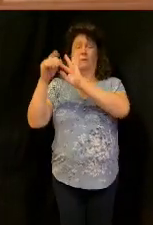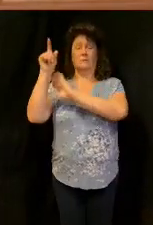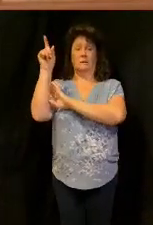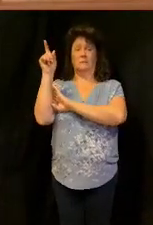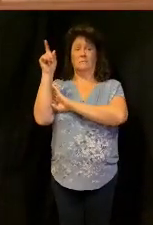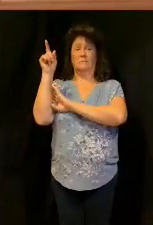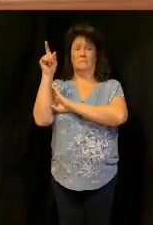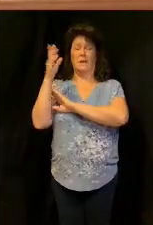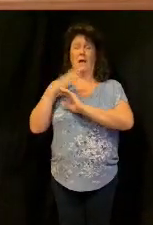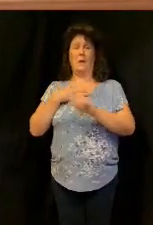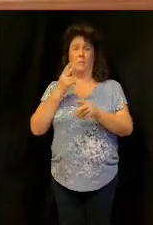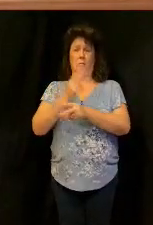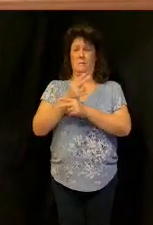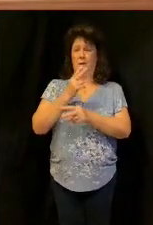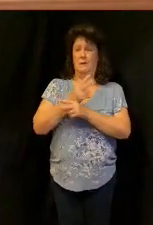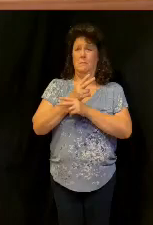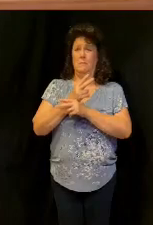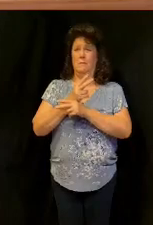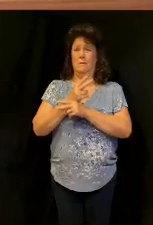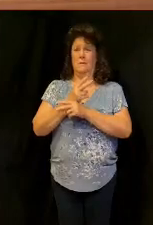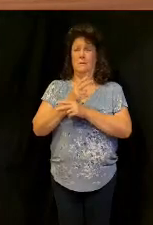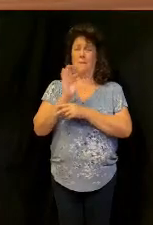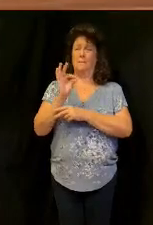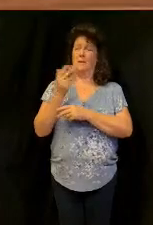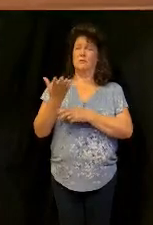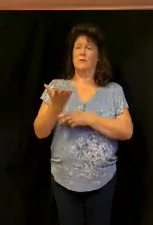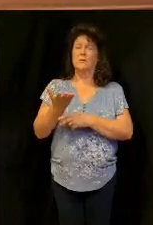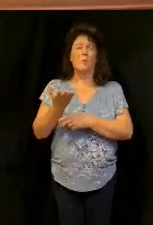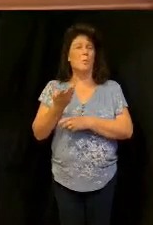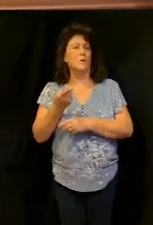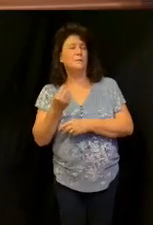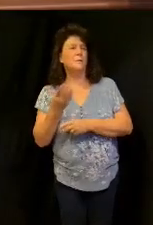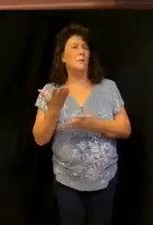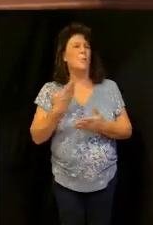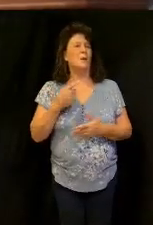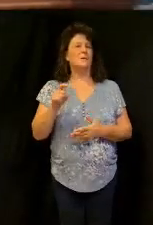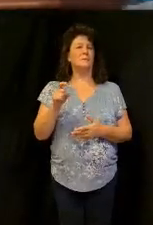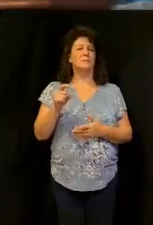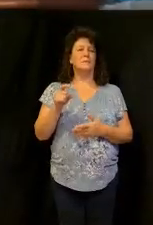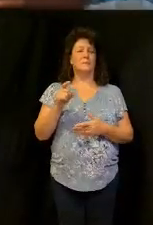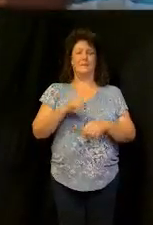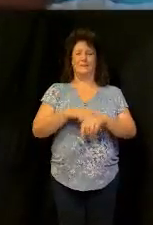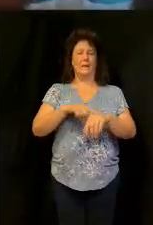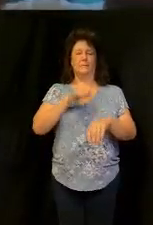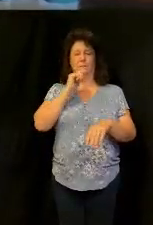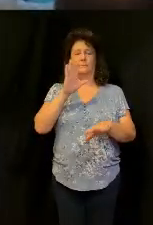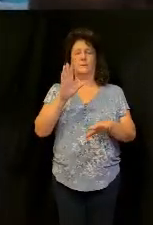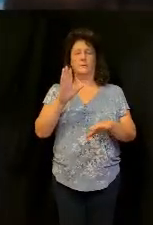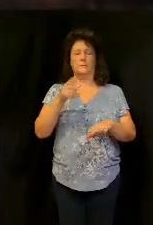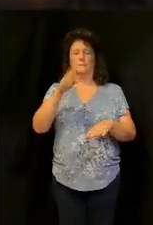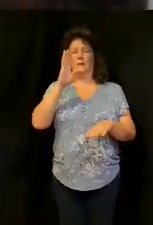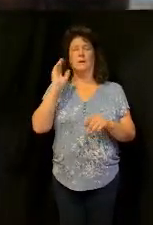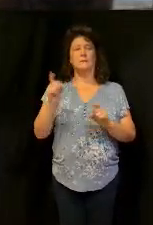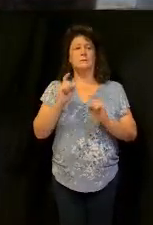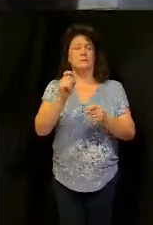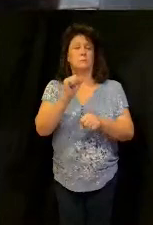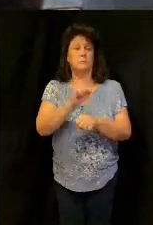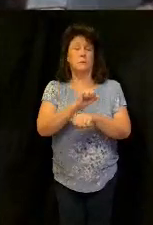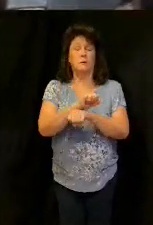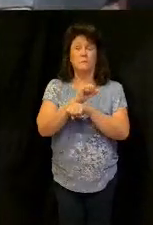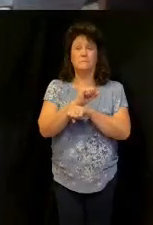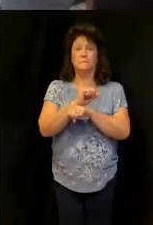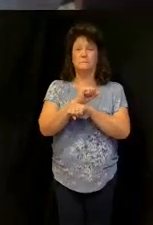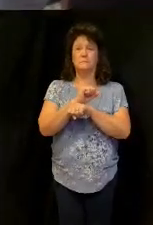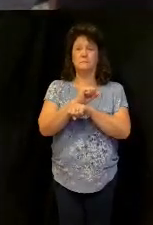I'm just going to steward I want to say pastor what do I got to do listen you got it listen I don't have time to do this God gives you a job he gives your job